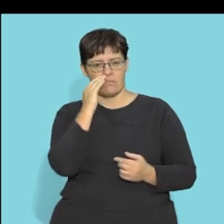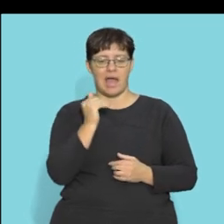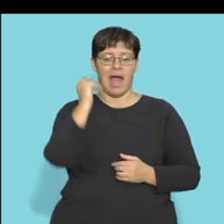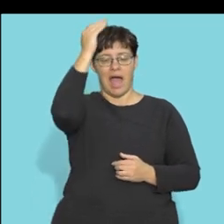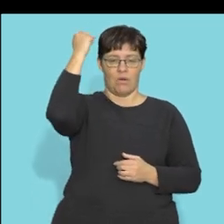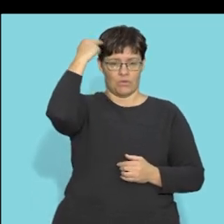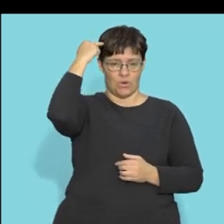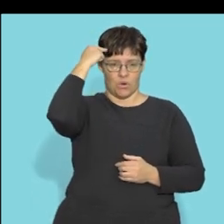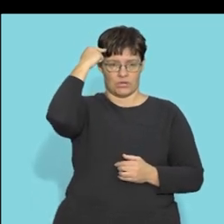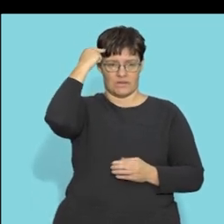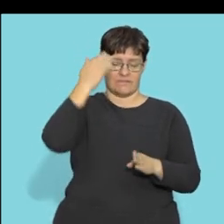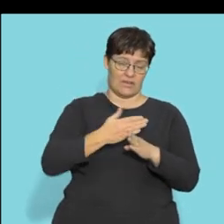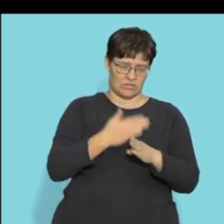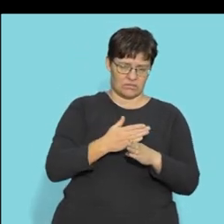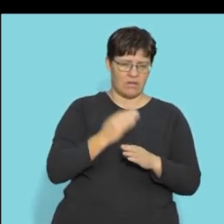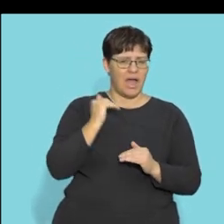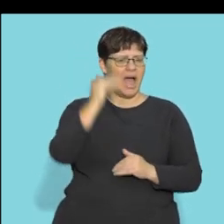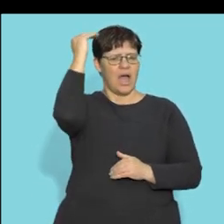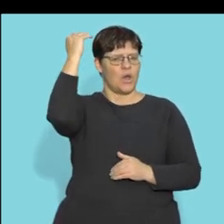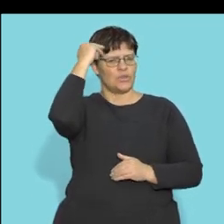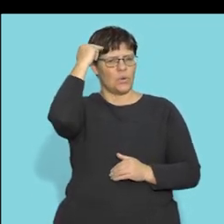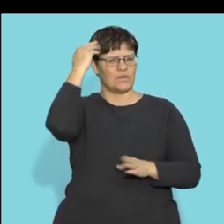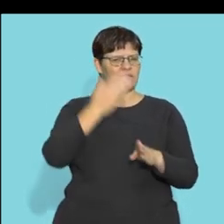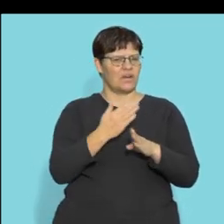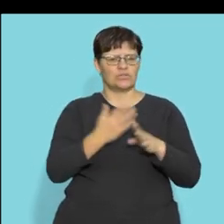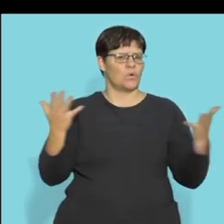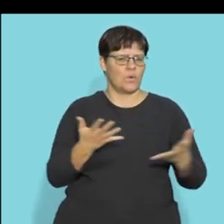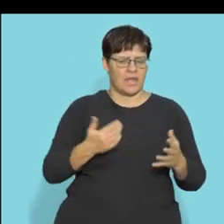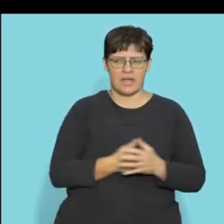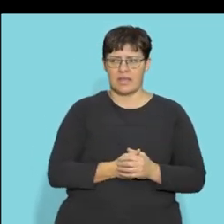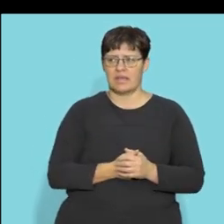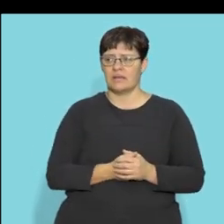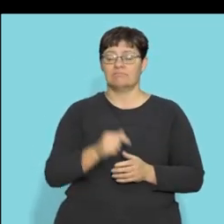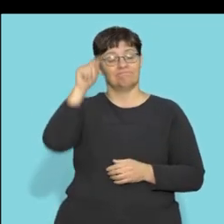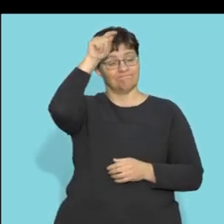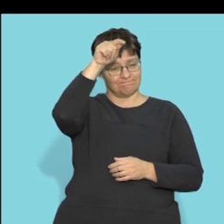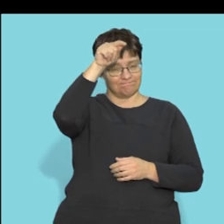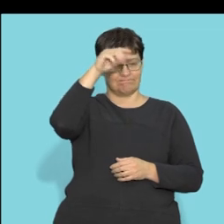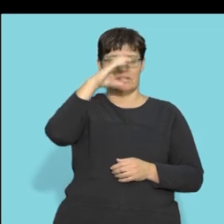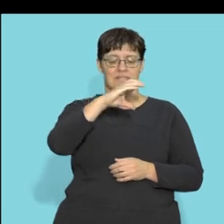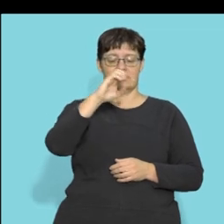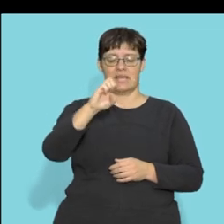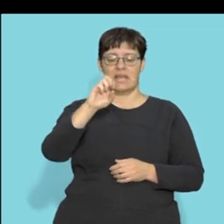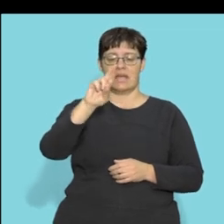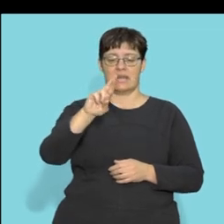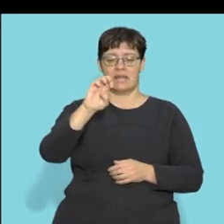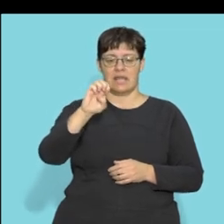higher thought functions where are our higher thought functions situated it's situated in the